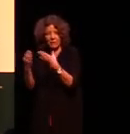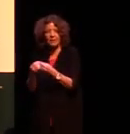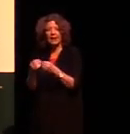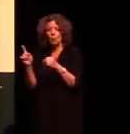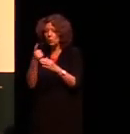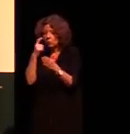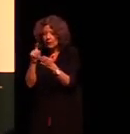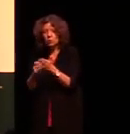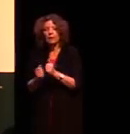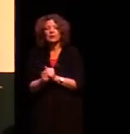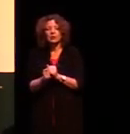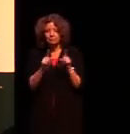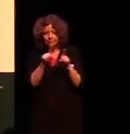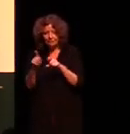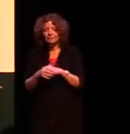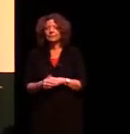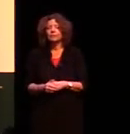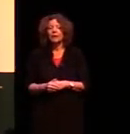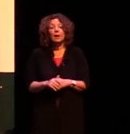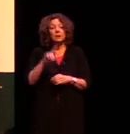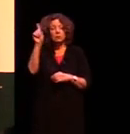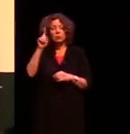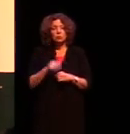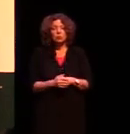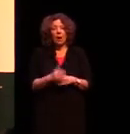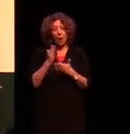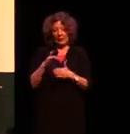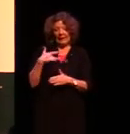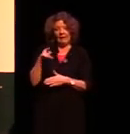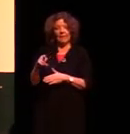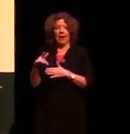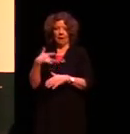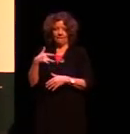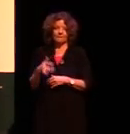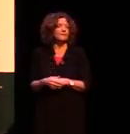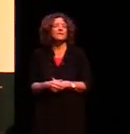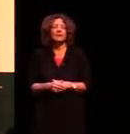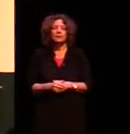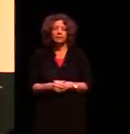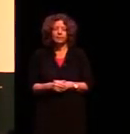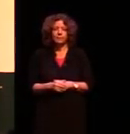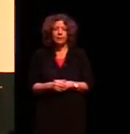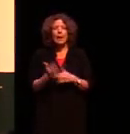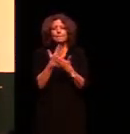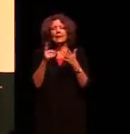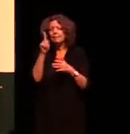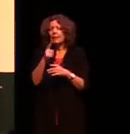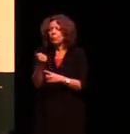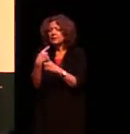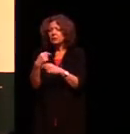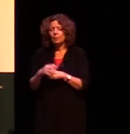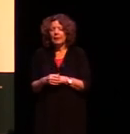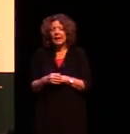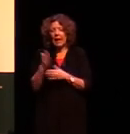acknowledge, never be greedy and always share. Today, I live that life. And old people said to me, take these